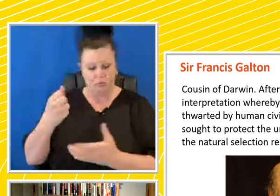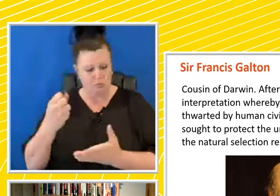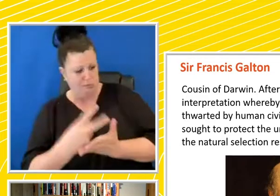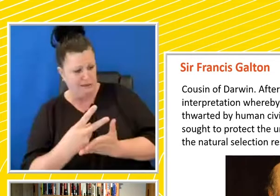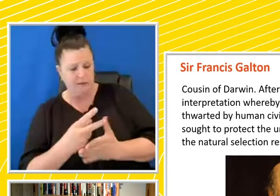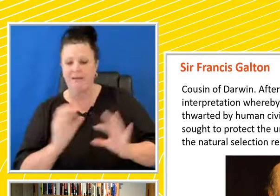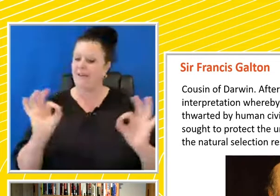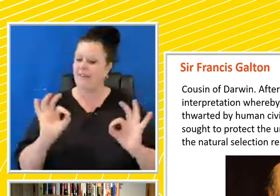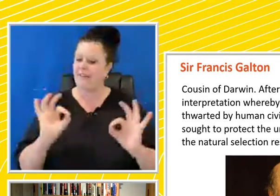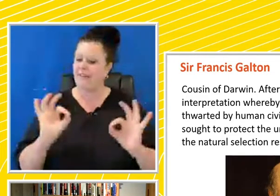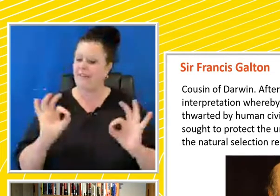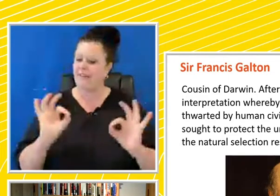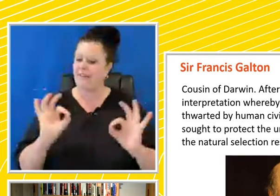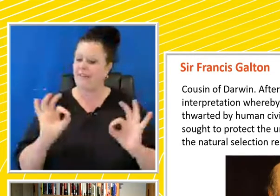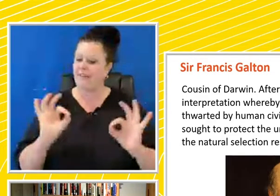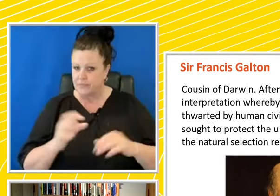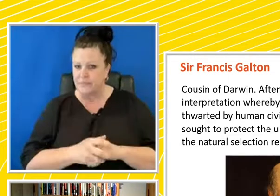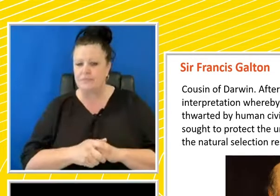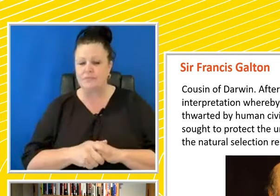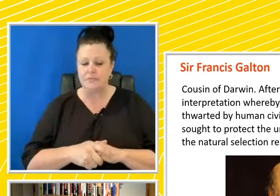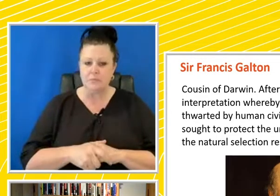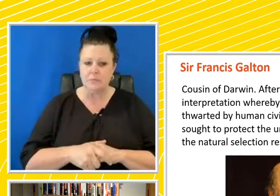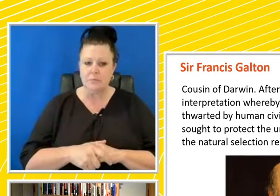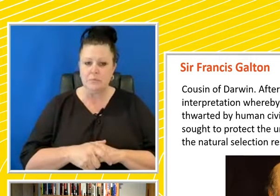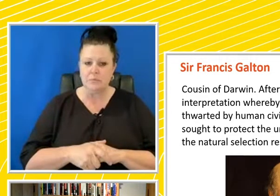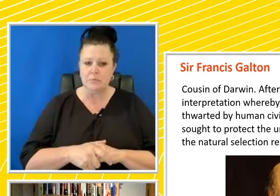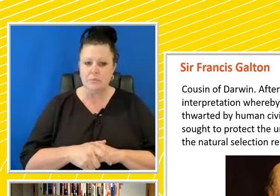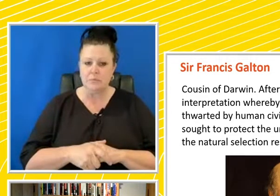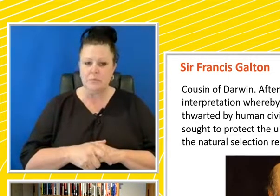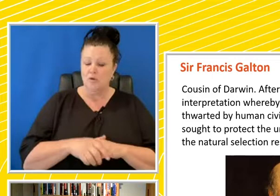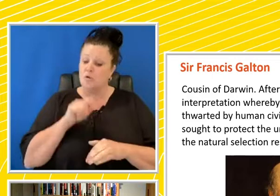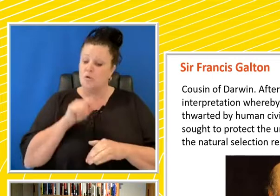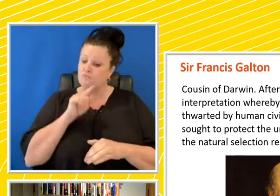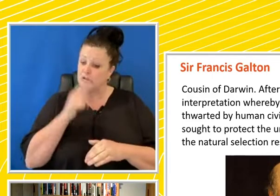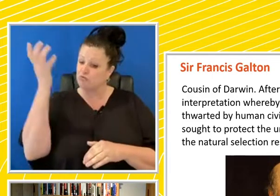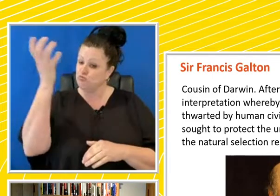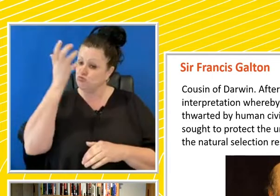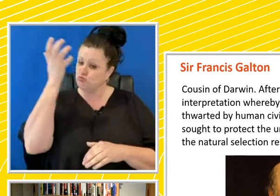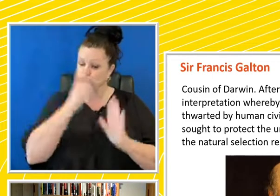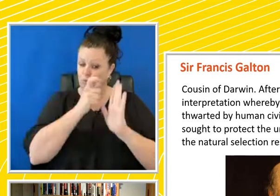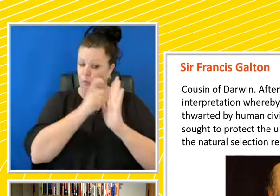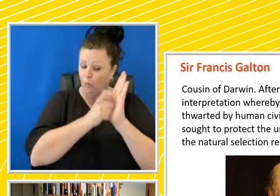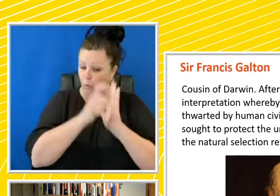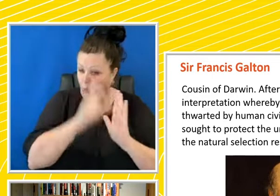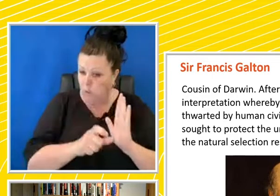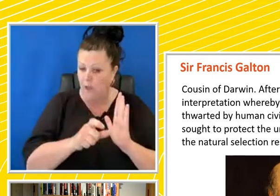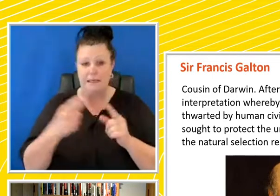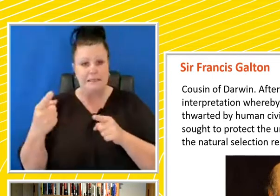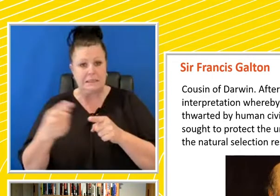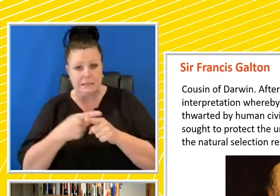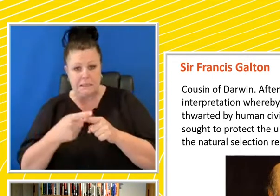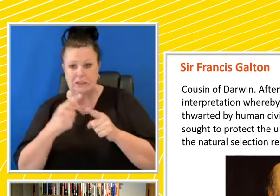for want of a better word. He was a prolific author at the time, an English statistician.